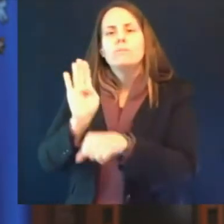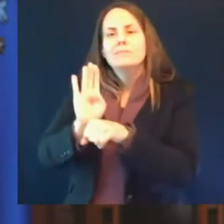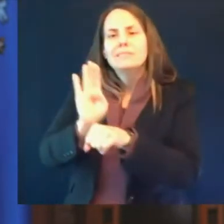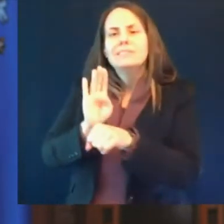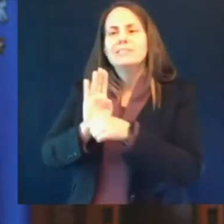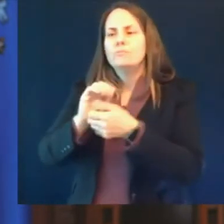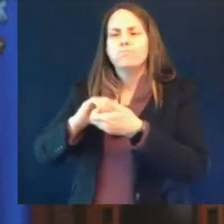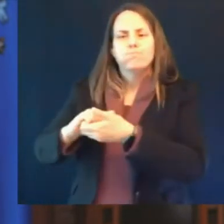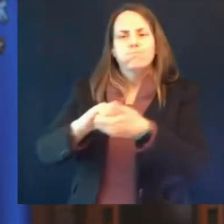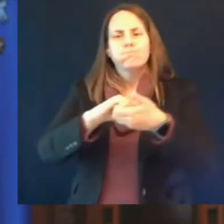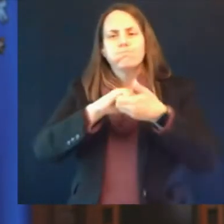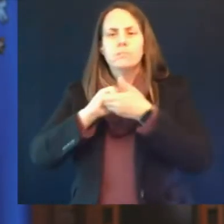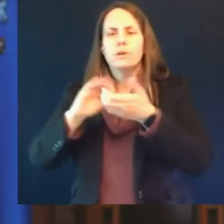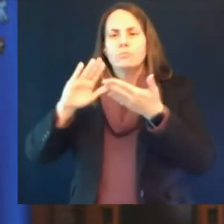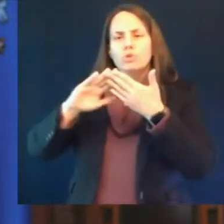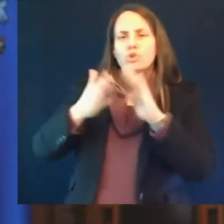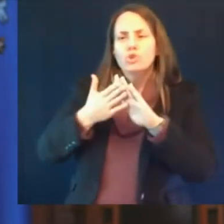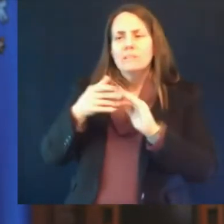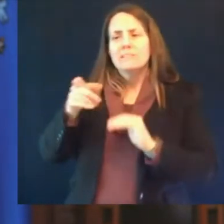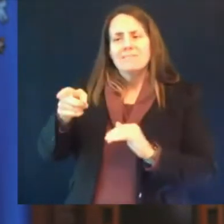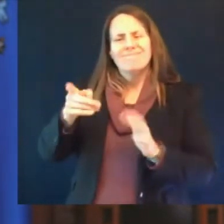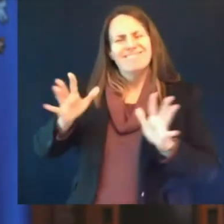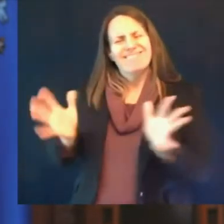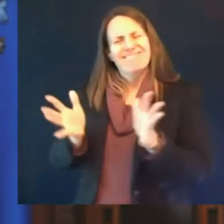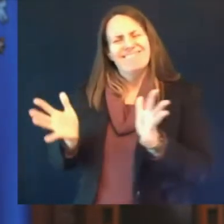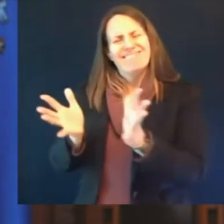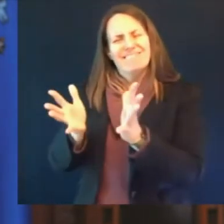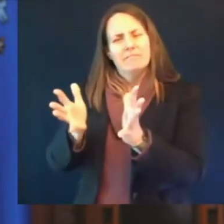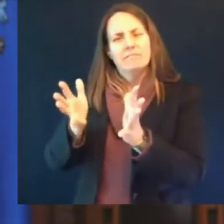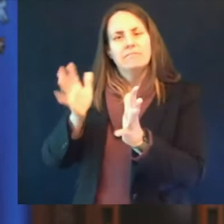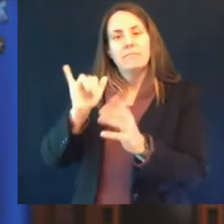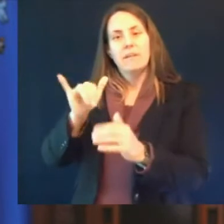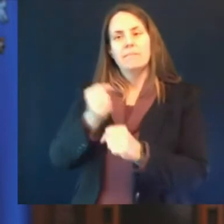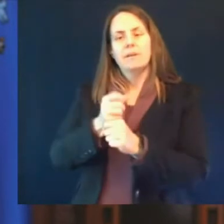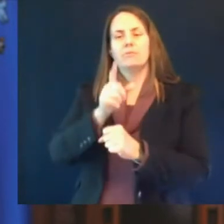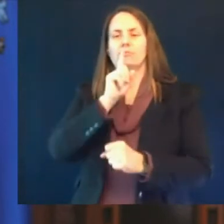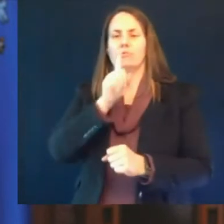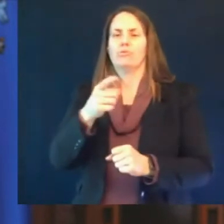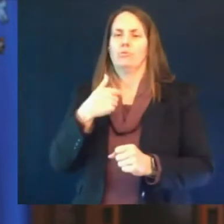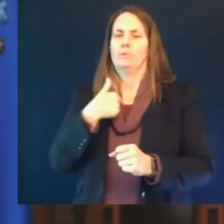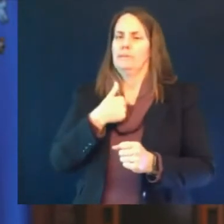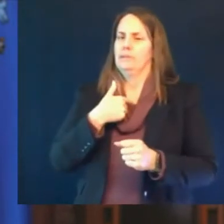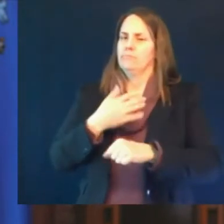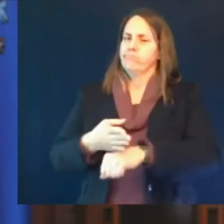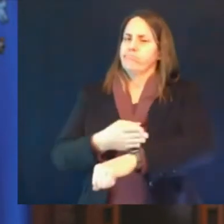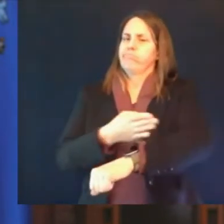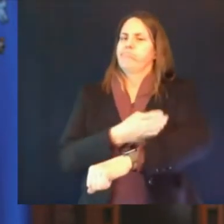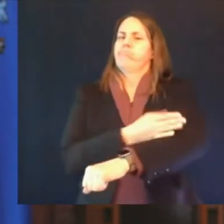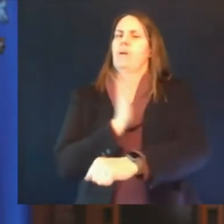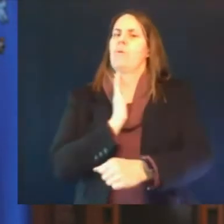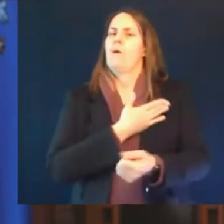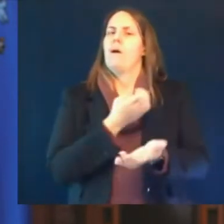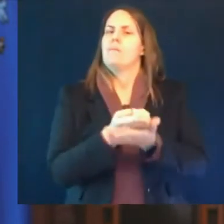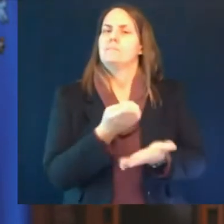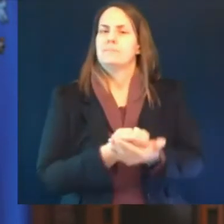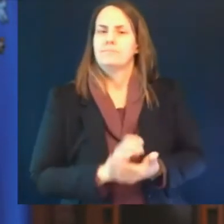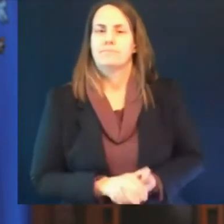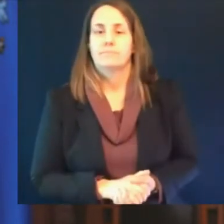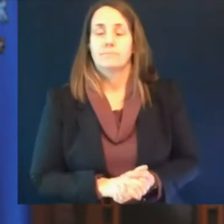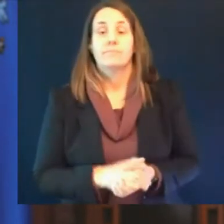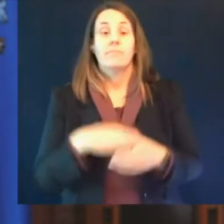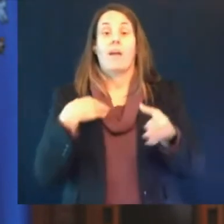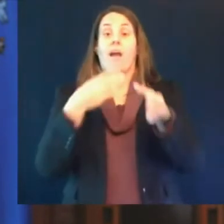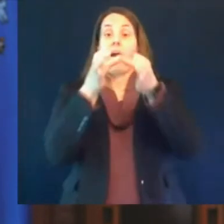equitable recovery this includes 50 million dollars in the wisconsin tomorrow main street bounce back